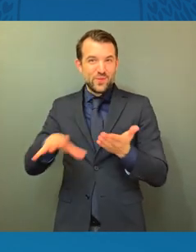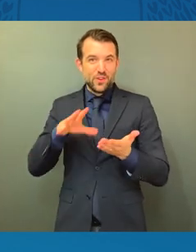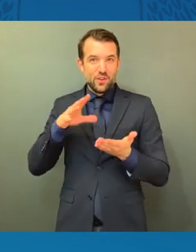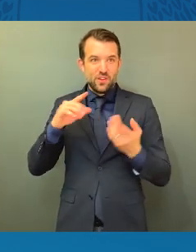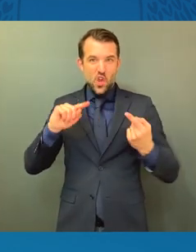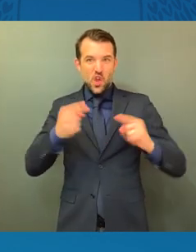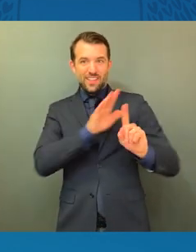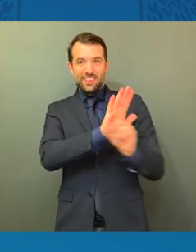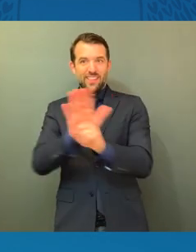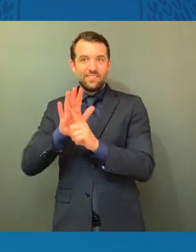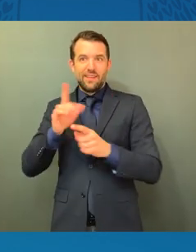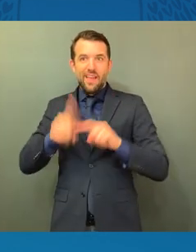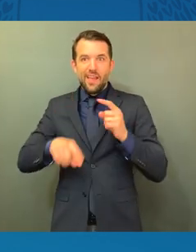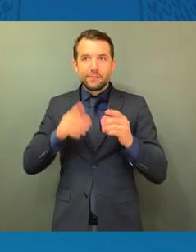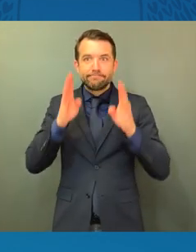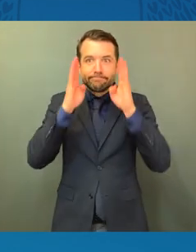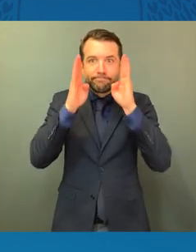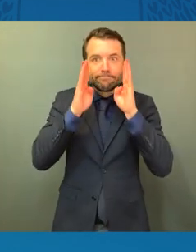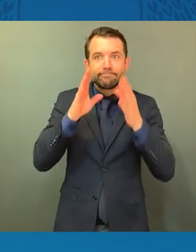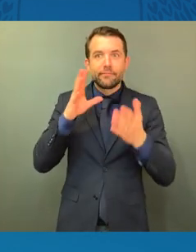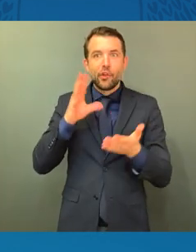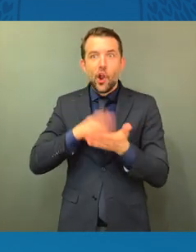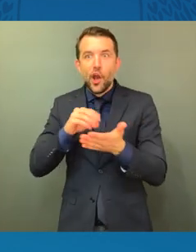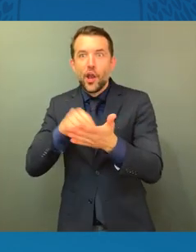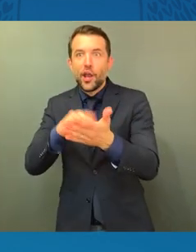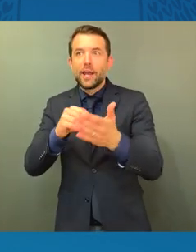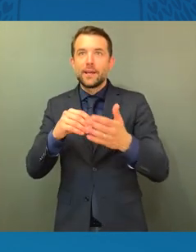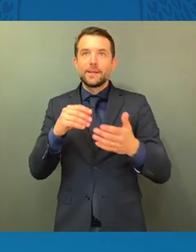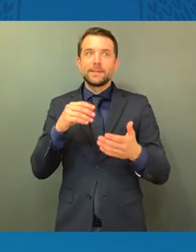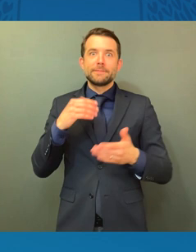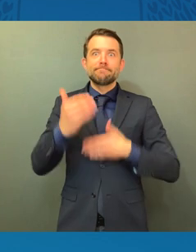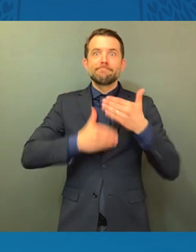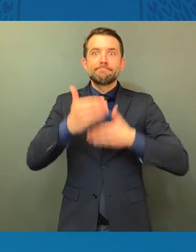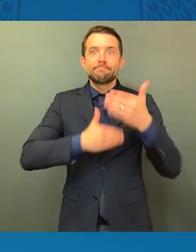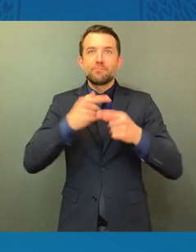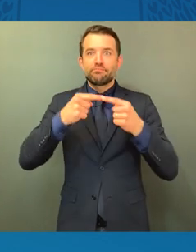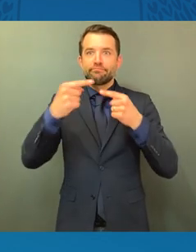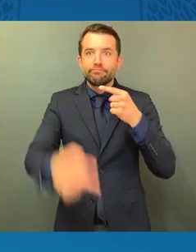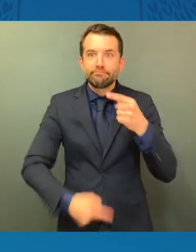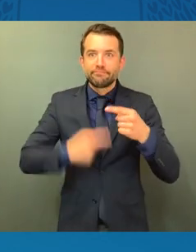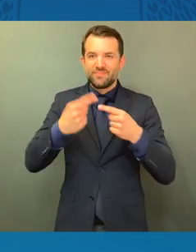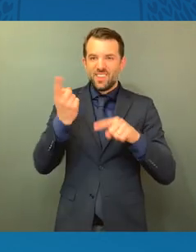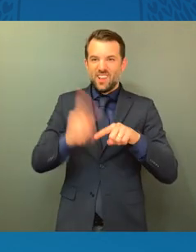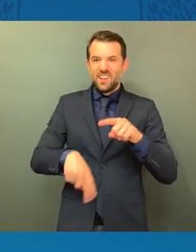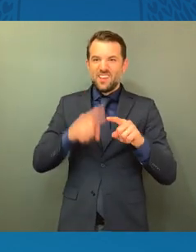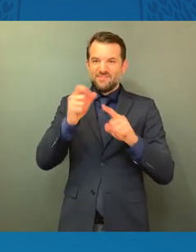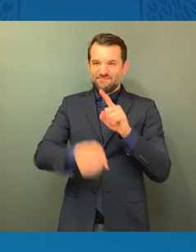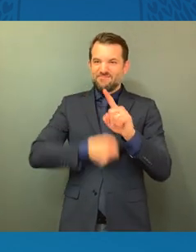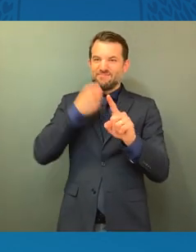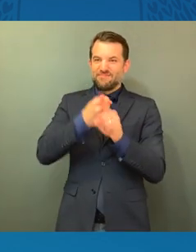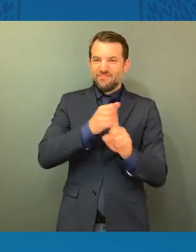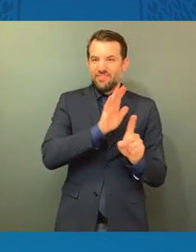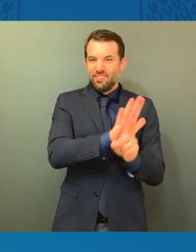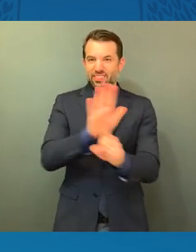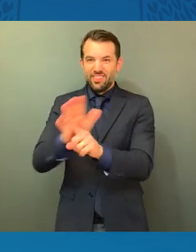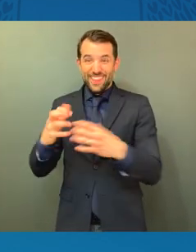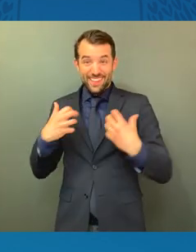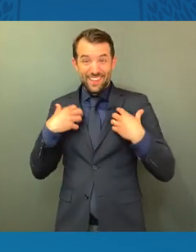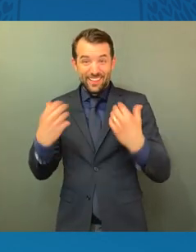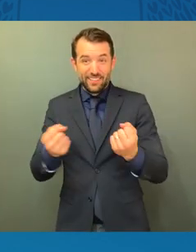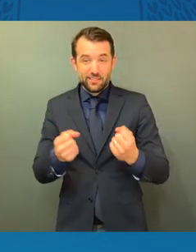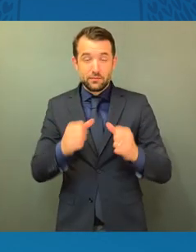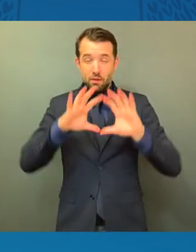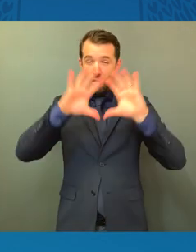and to perform all year round. And it threatens the health and well-being of students, of teachers,